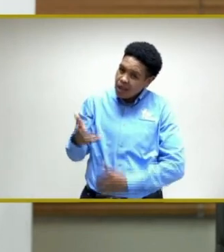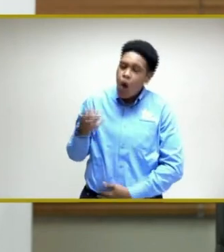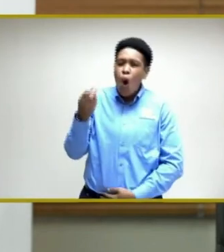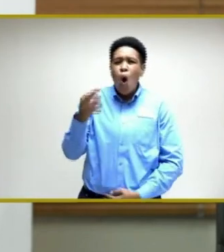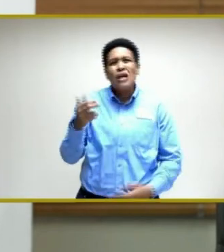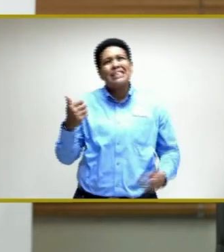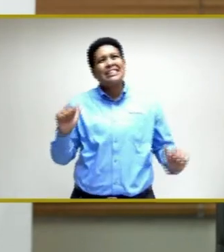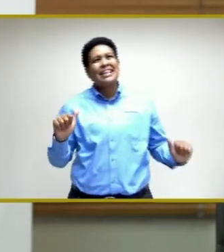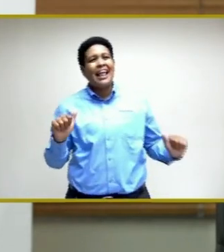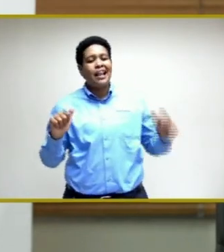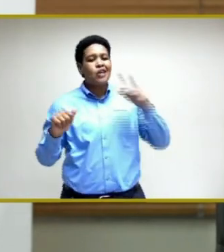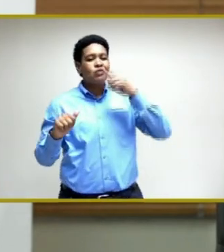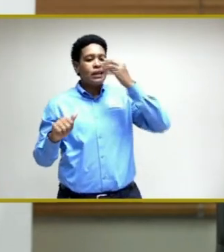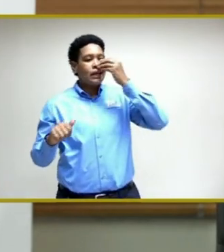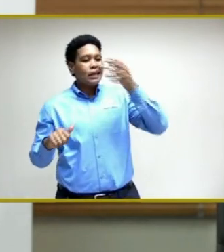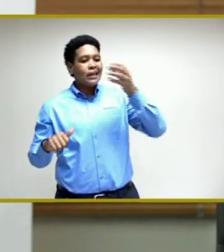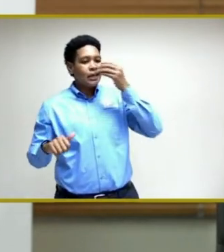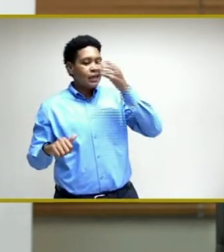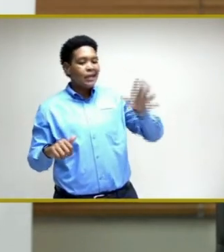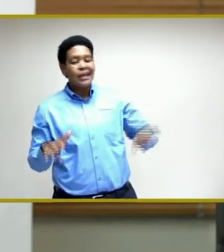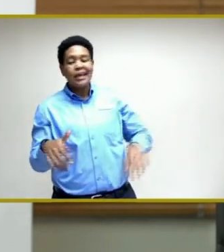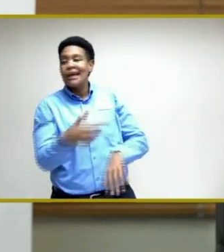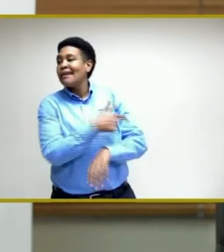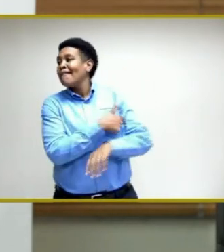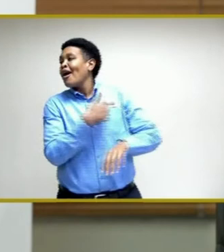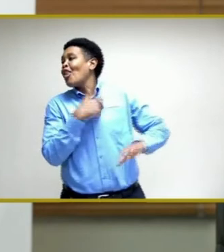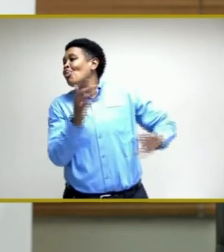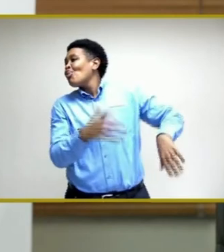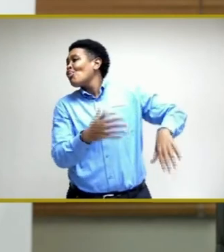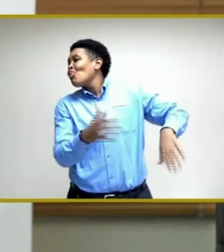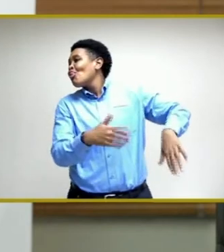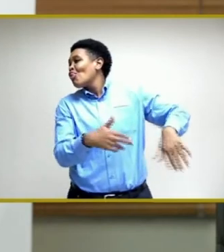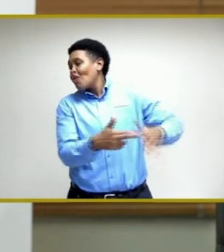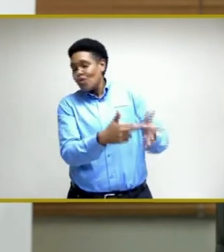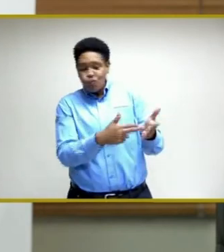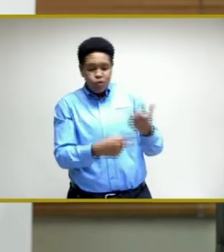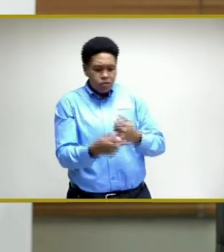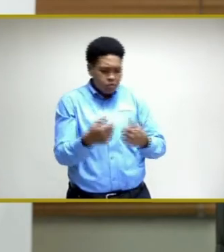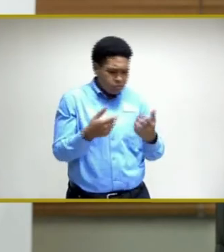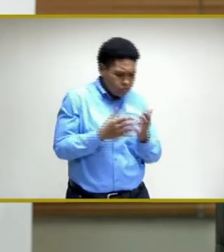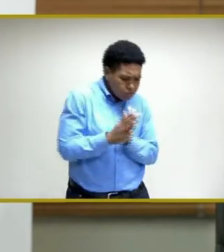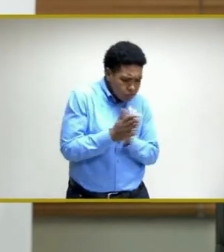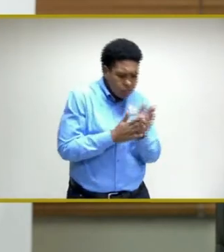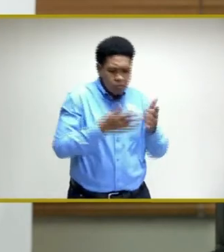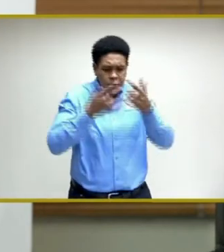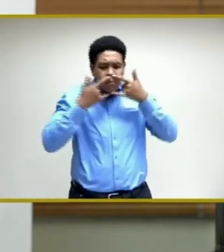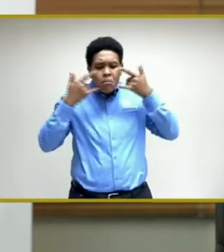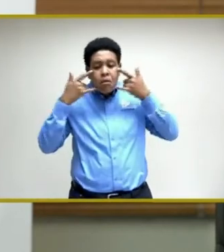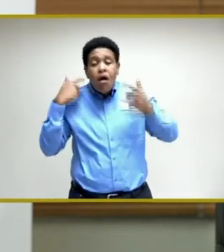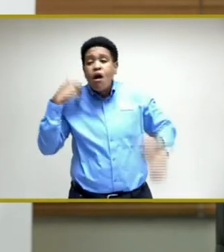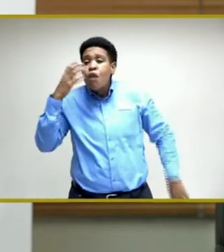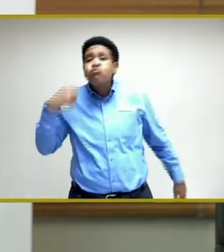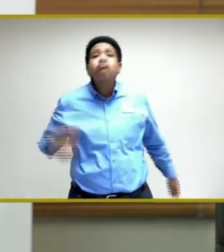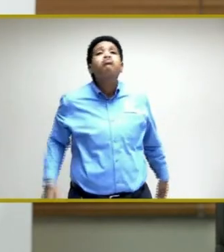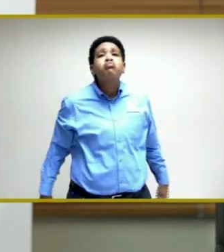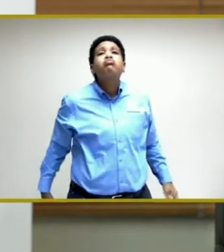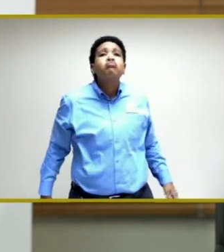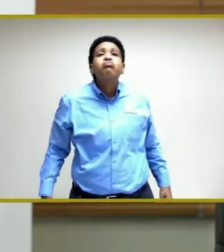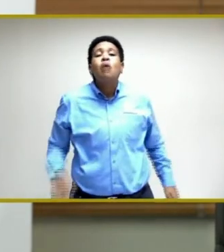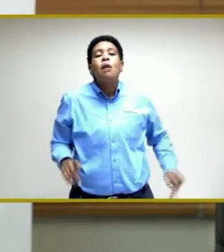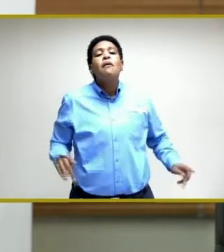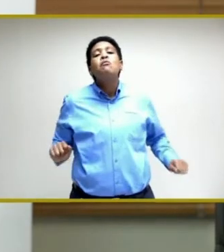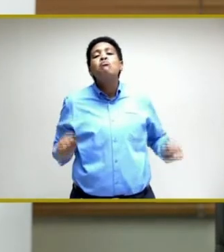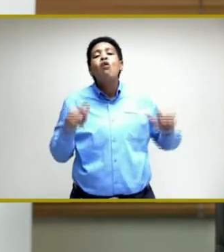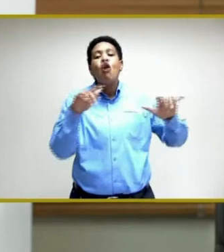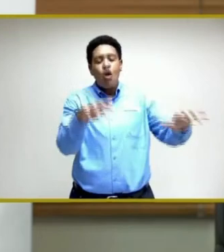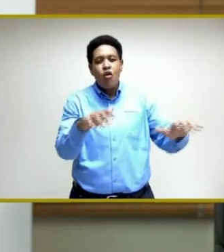ignore, having taken the vaccine, the other measures around mask wearing, sanitizing, and physical distancing. So